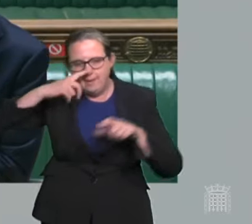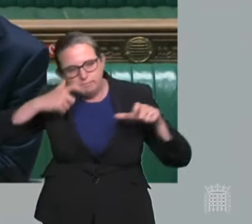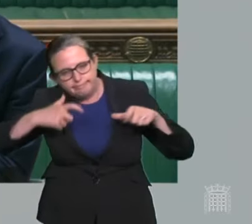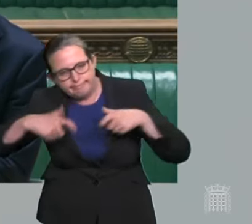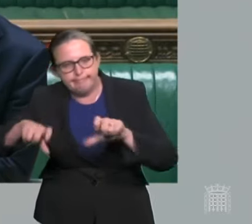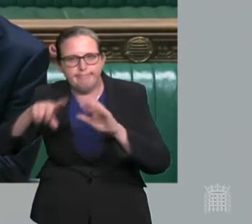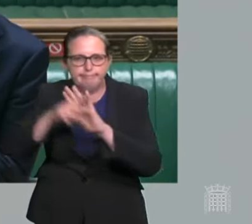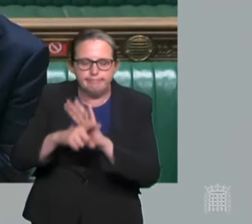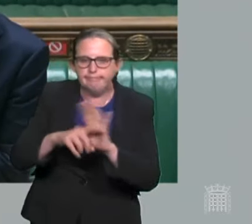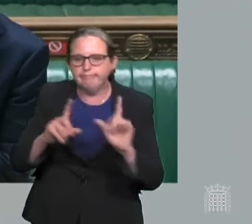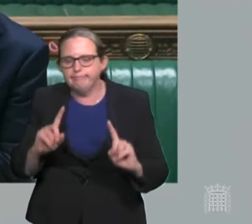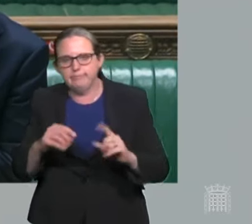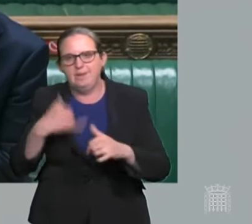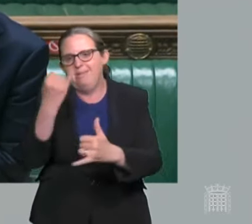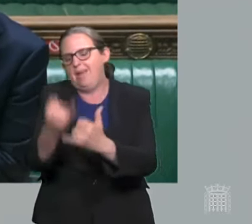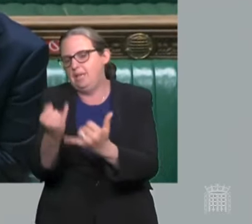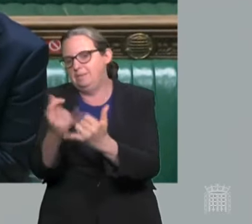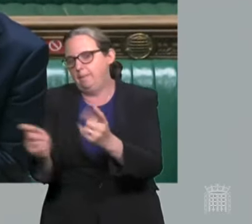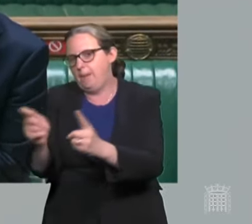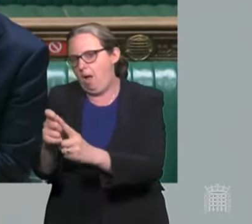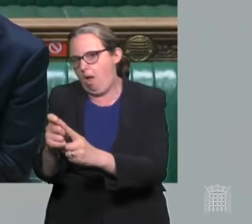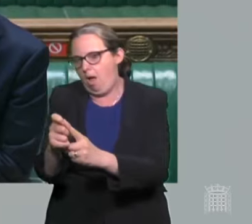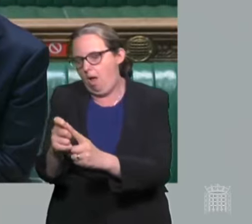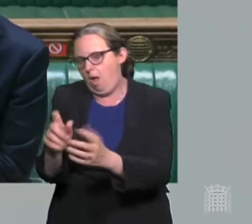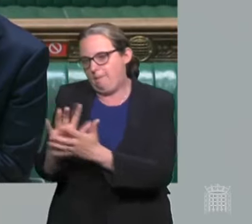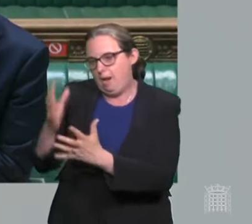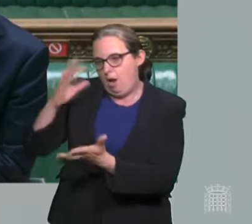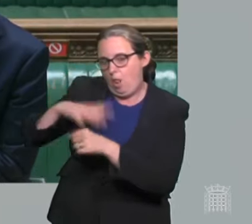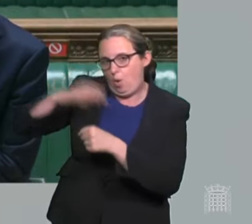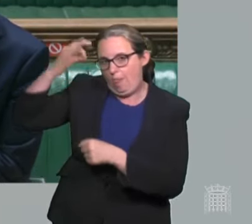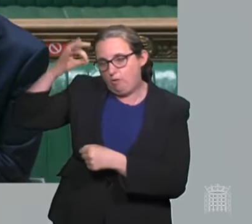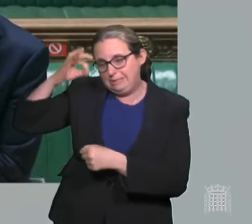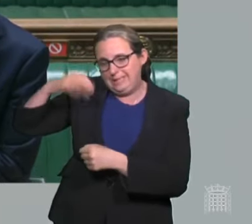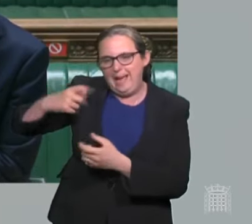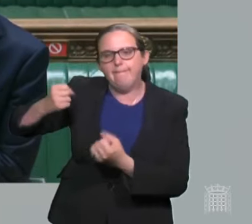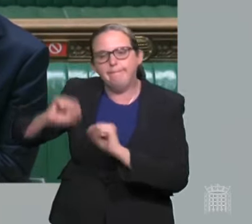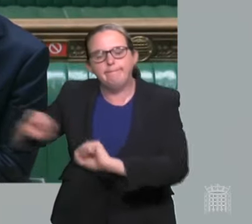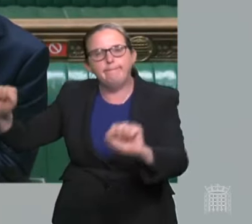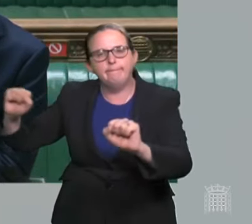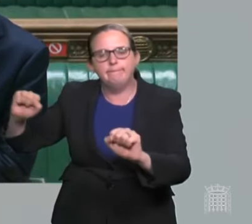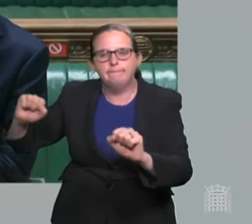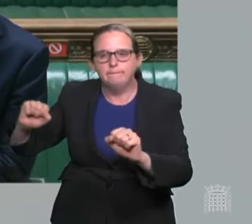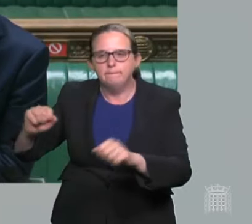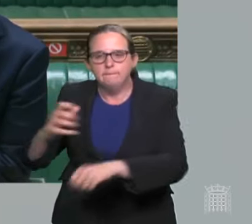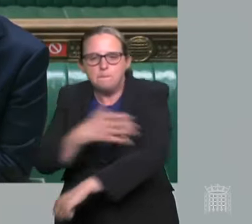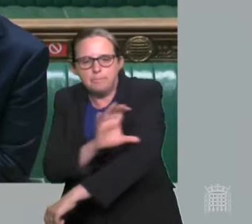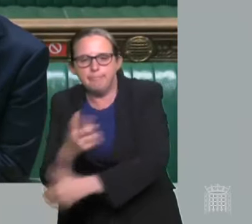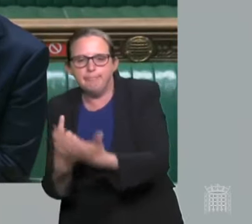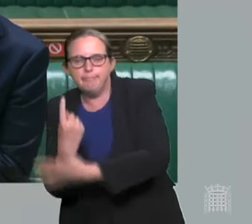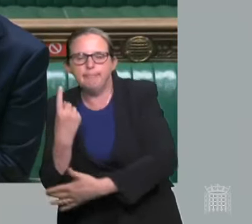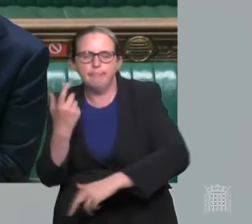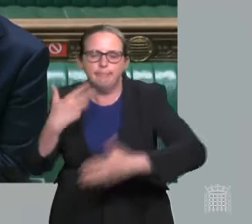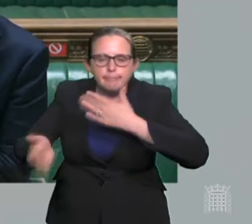end of September, in case those powers are needed in the case of a local breakout. And,